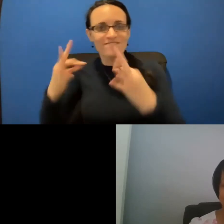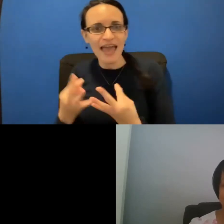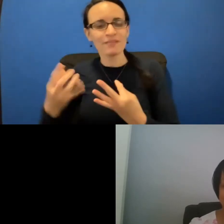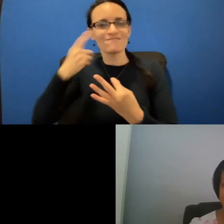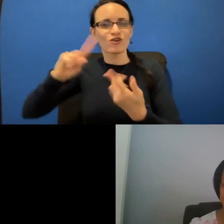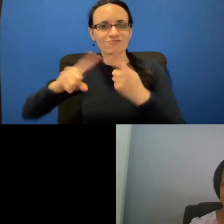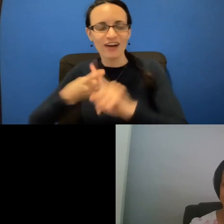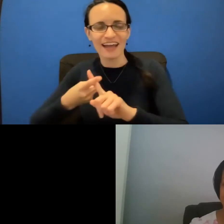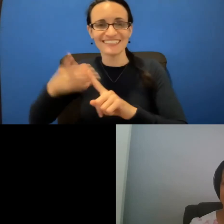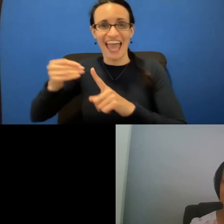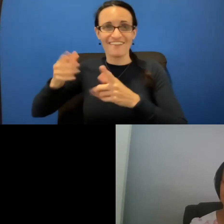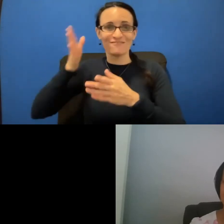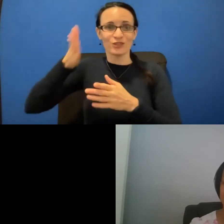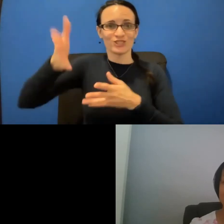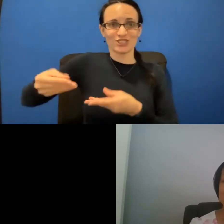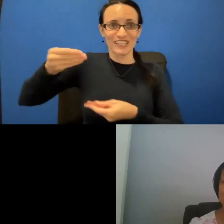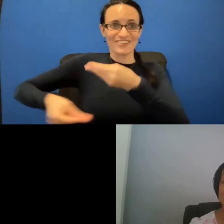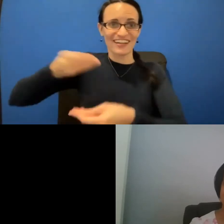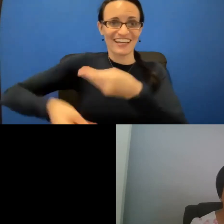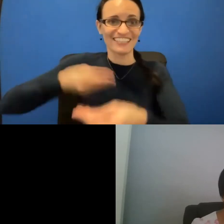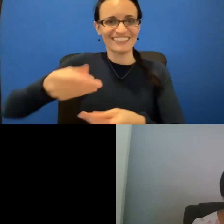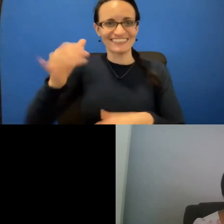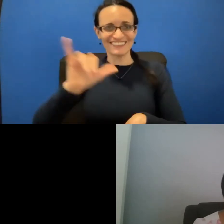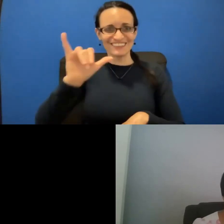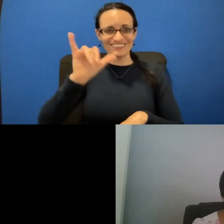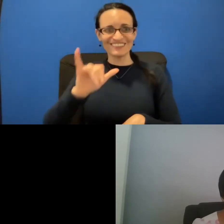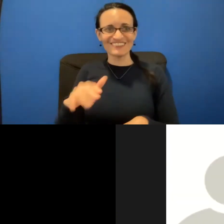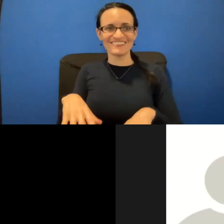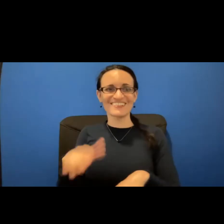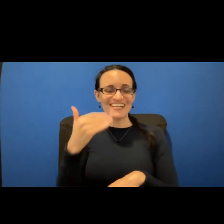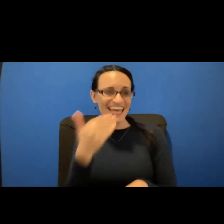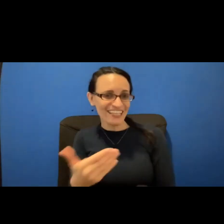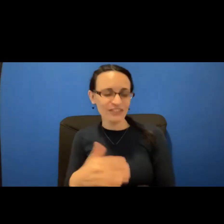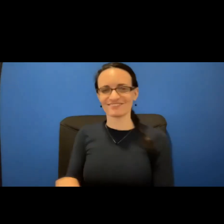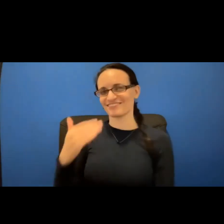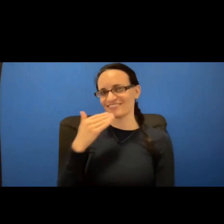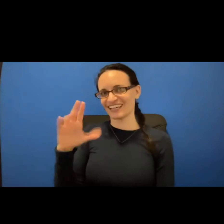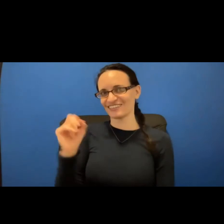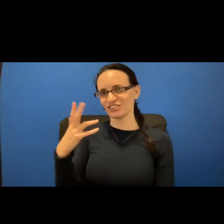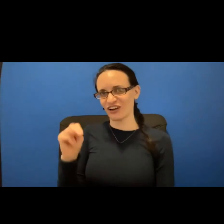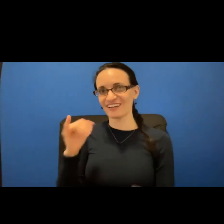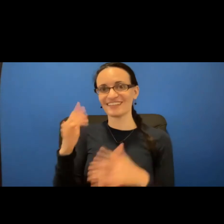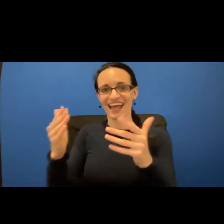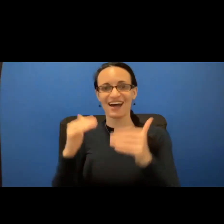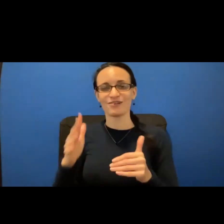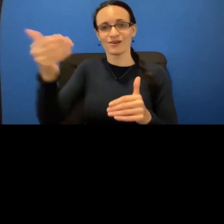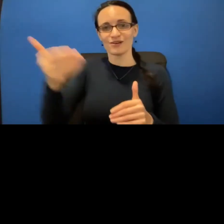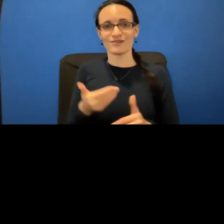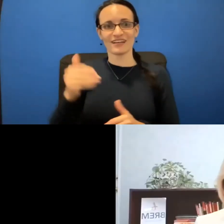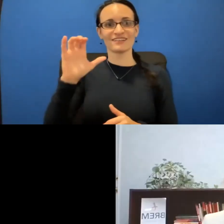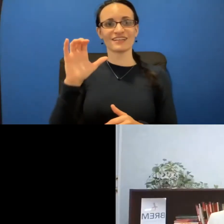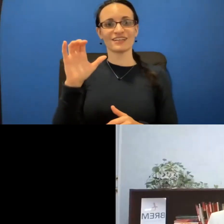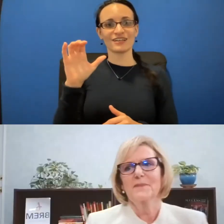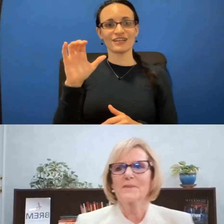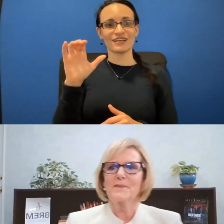that are coming behind them. Thank you so much for sharing your story. Thank you, Sharon. All right. Now, please help me welcome Cheryl Skillen. Sharon was